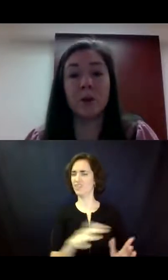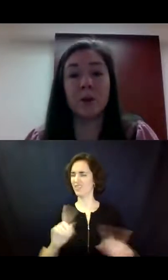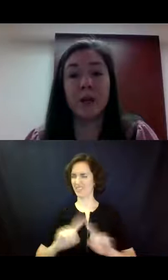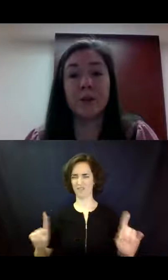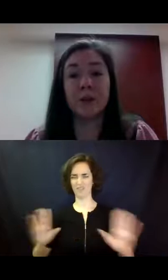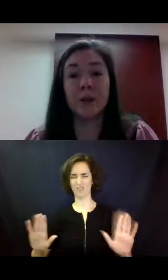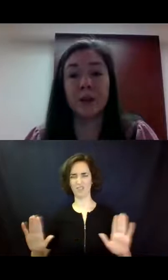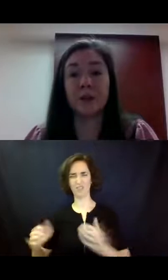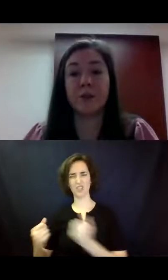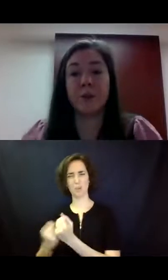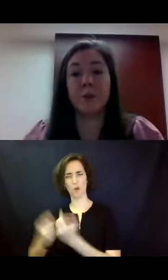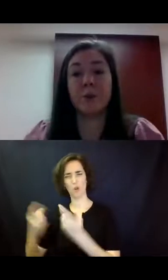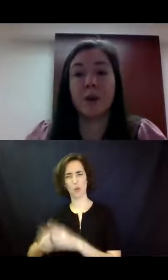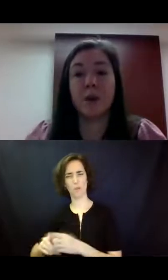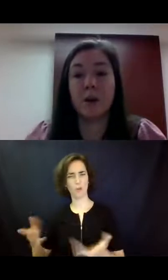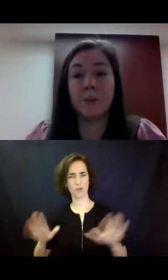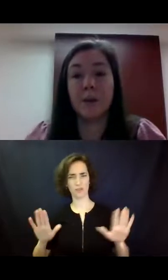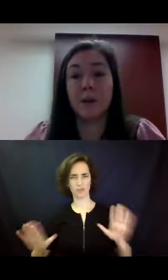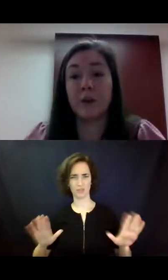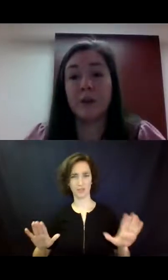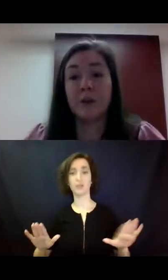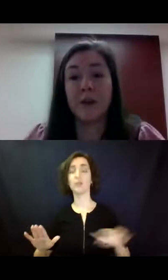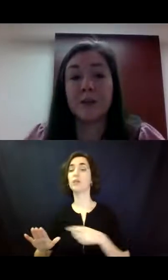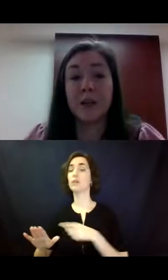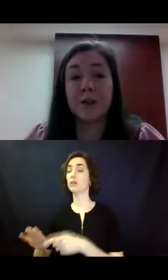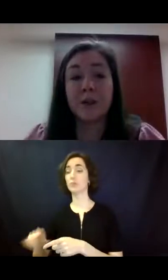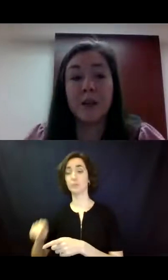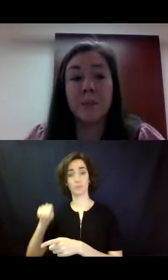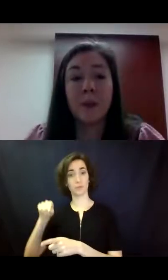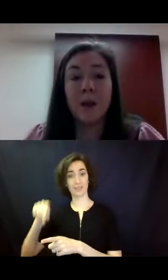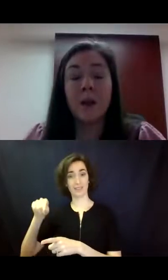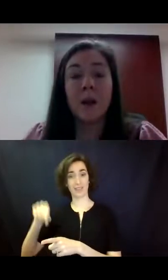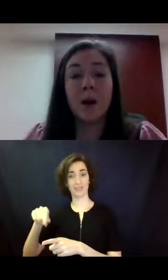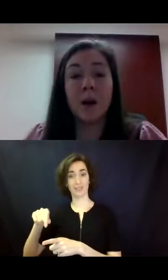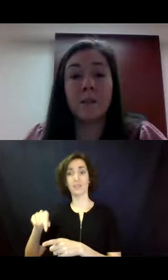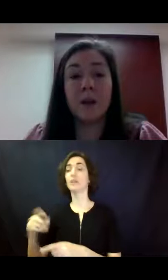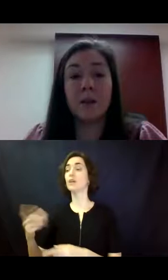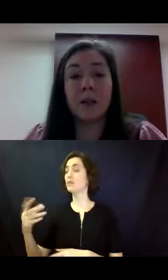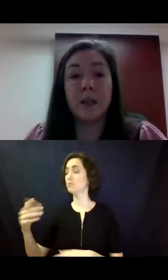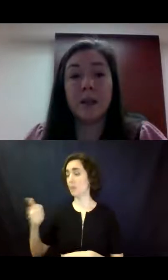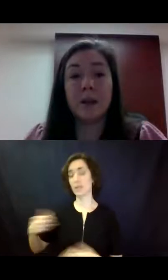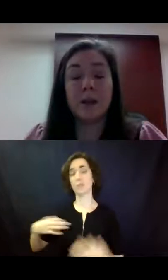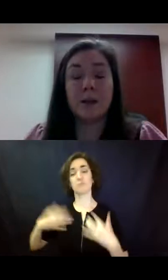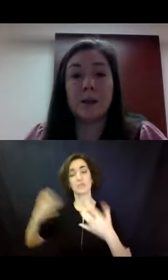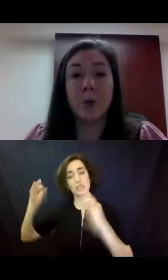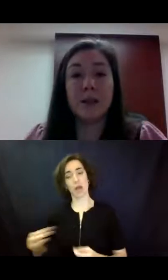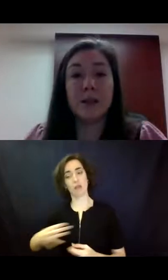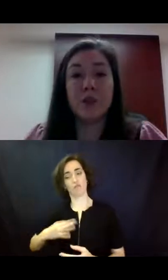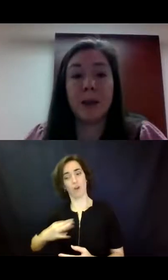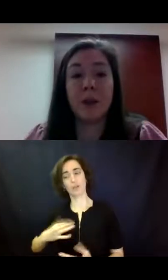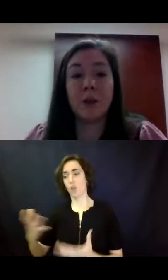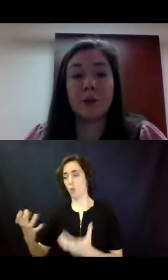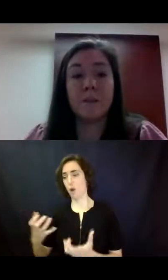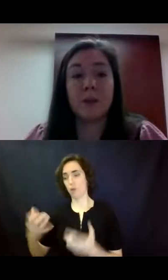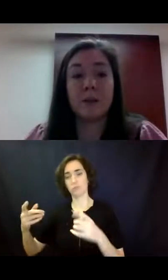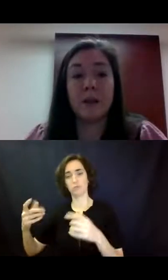supporter enter into, um, the agreement voluntarily, um, the supported decision